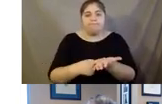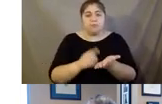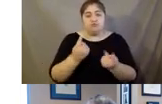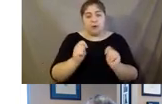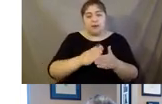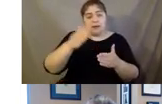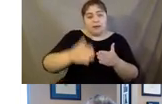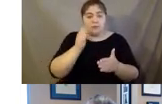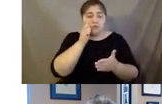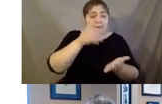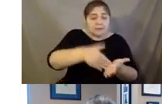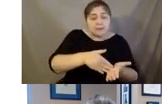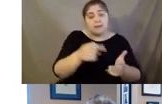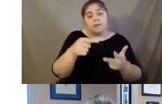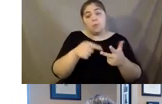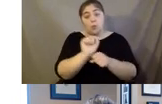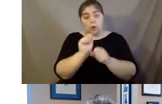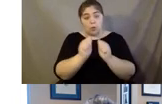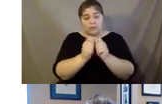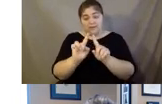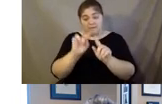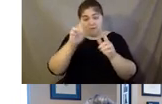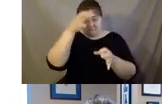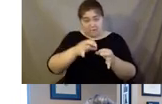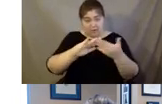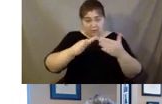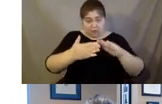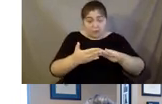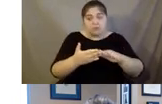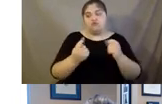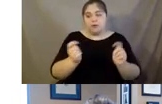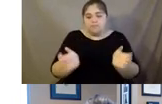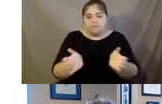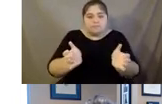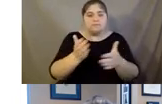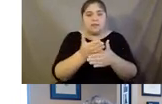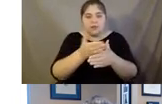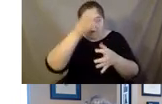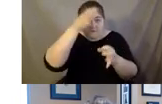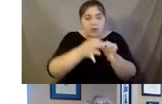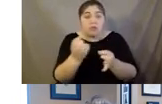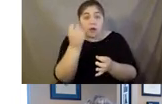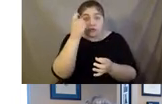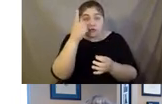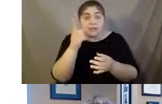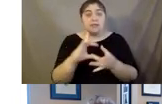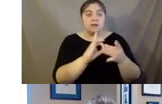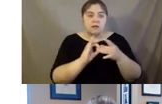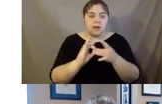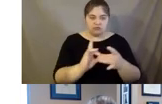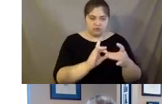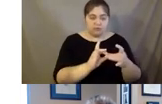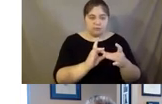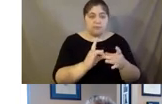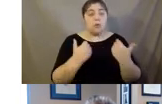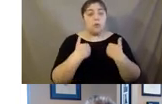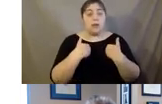with faith communities in the area, um, to promote inter, you know, interfaith understanding and connection. And we